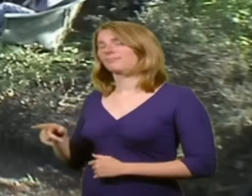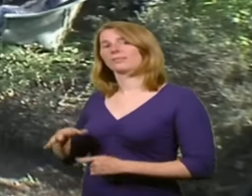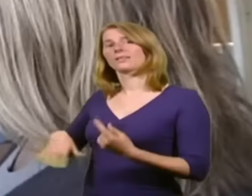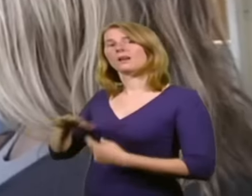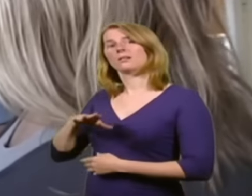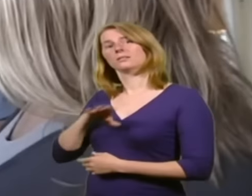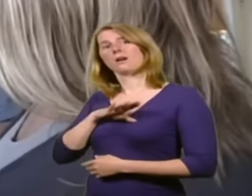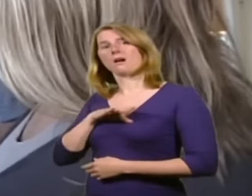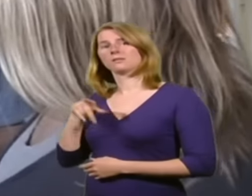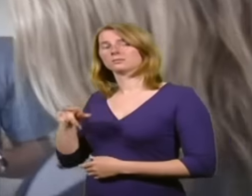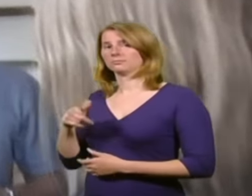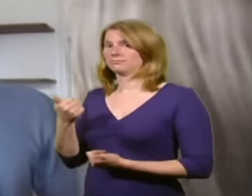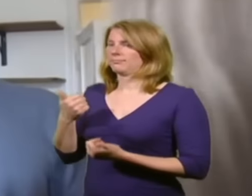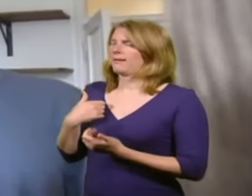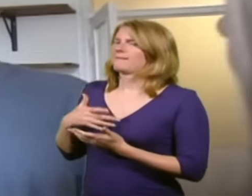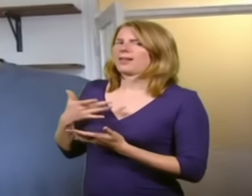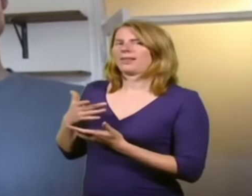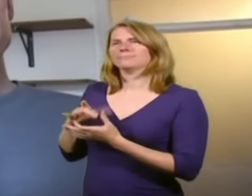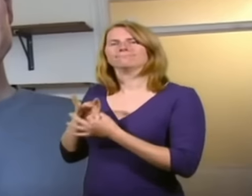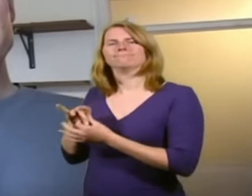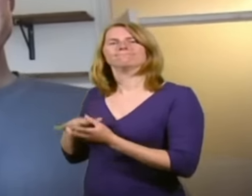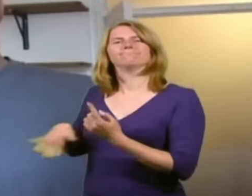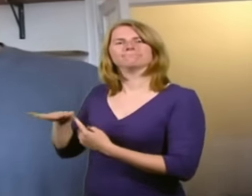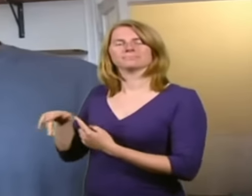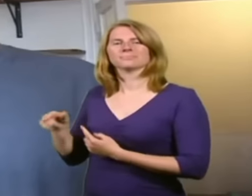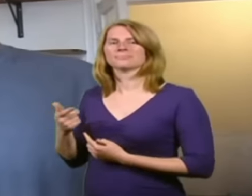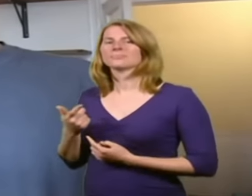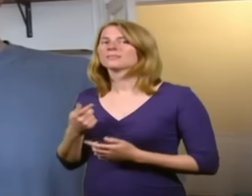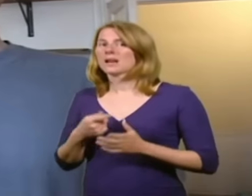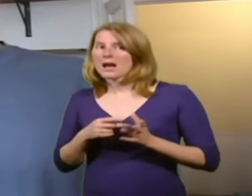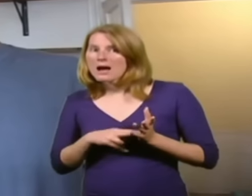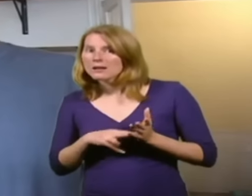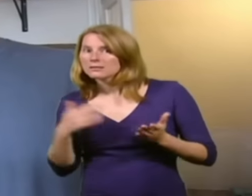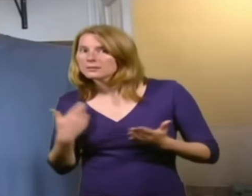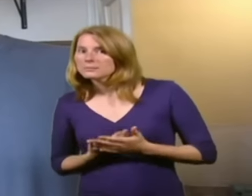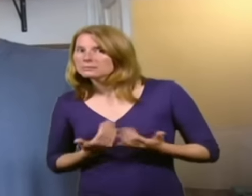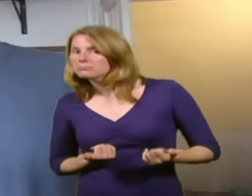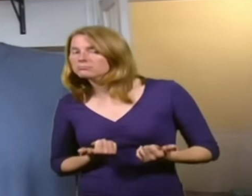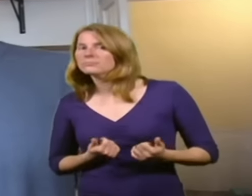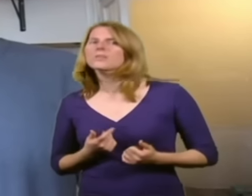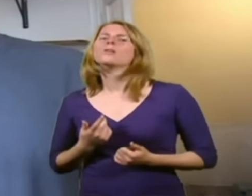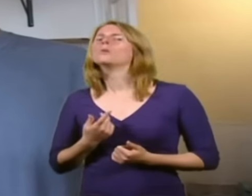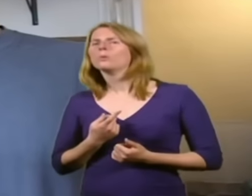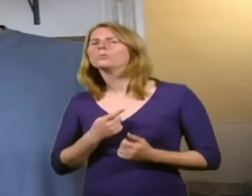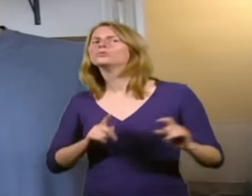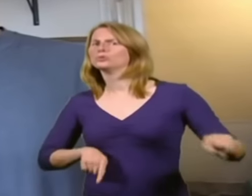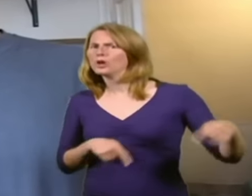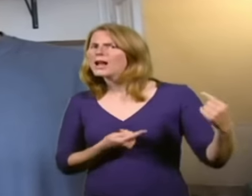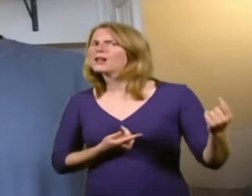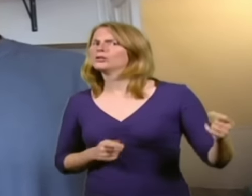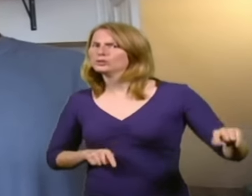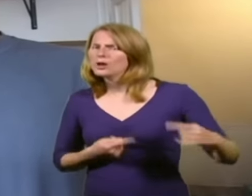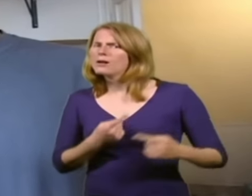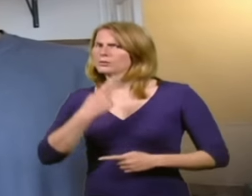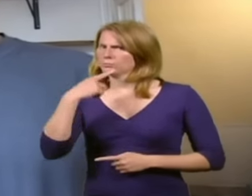Uh, Anne's been, uh, quite challenging. Really? way, yeah. But, uh, you know, she's been ordering everyone around to get stuff done and change stuff when we've done it.